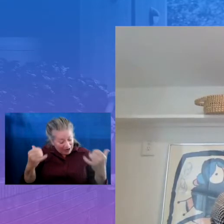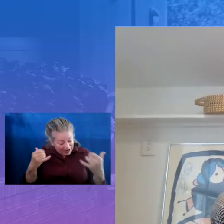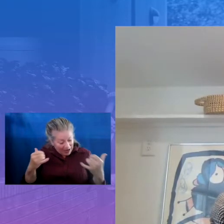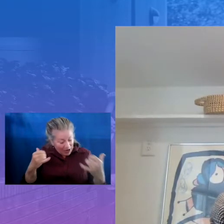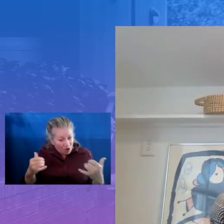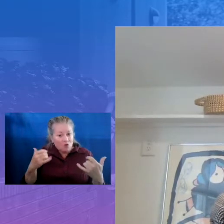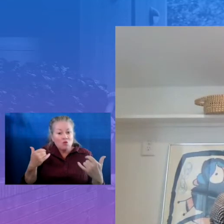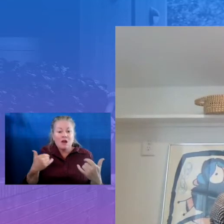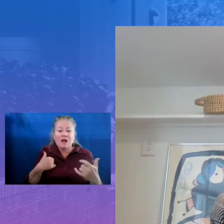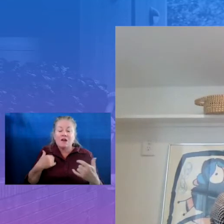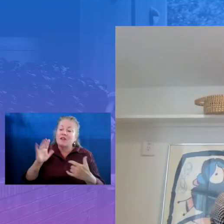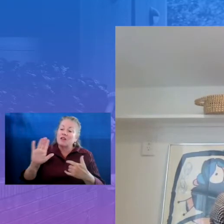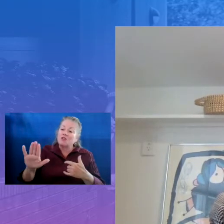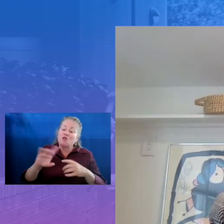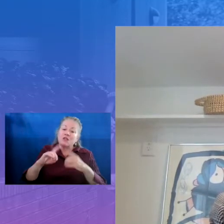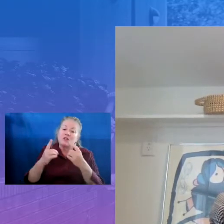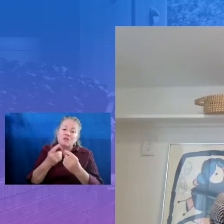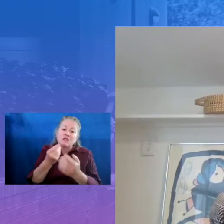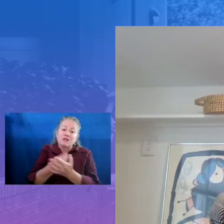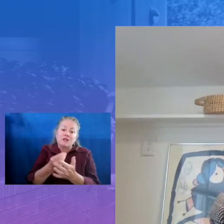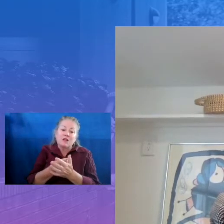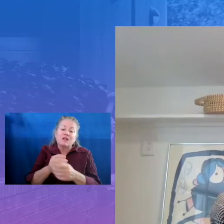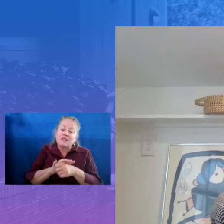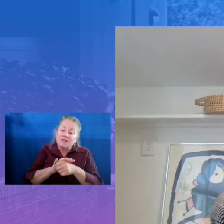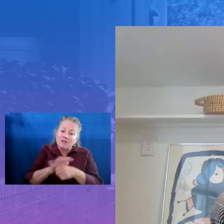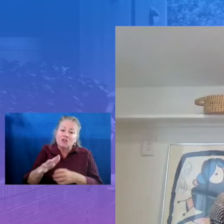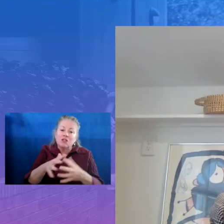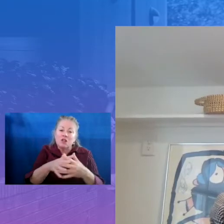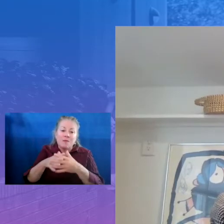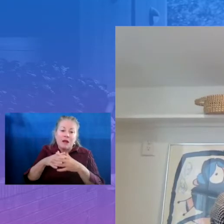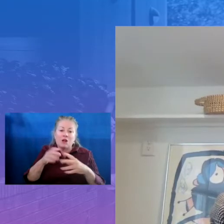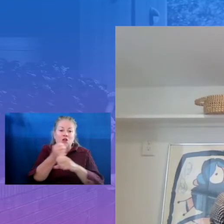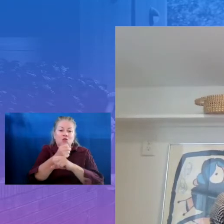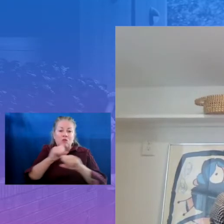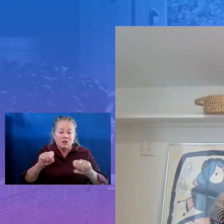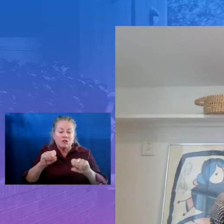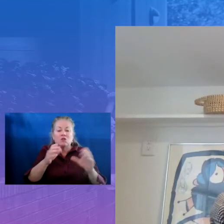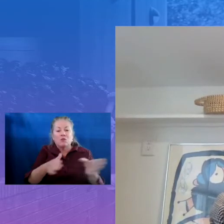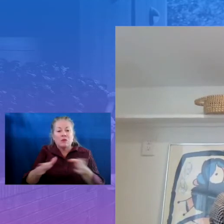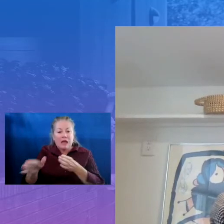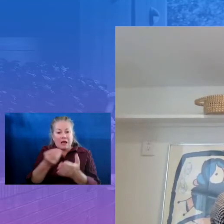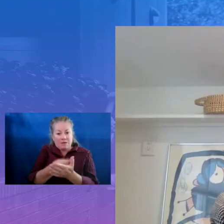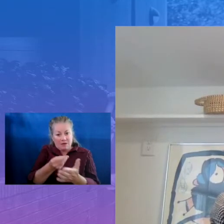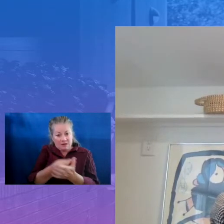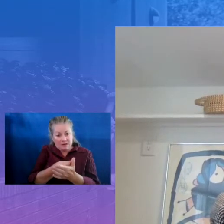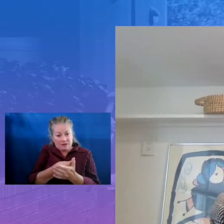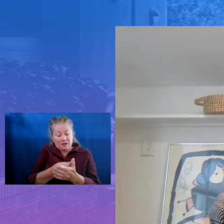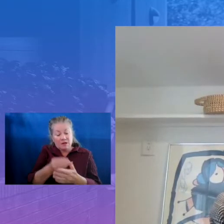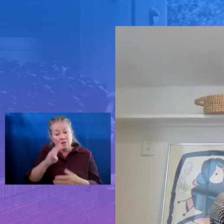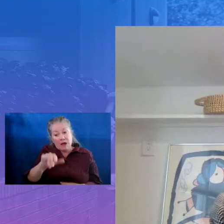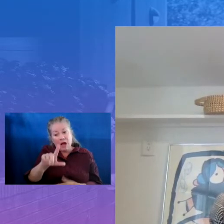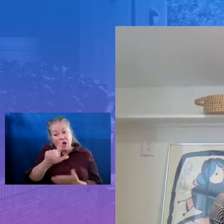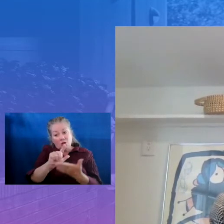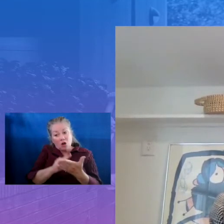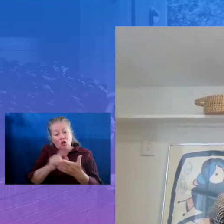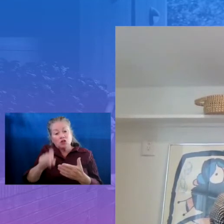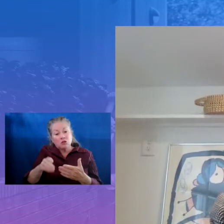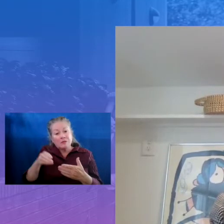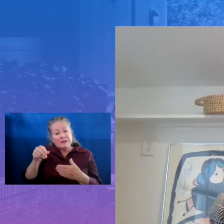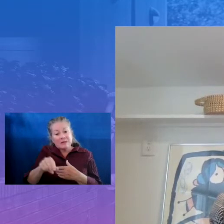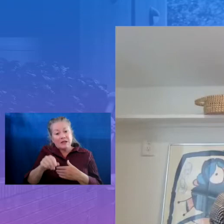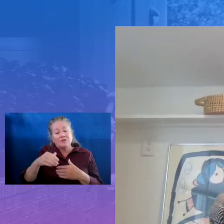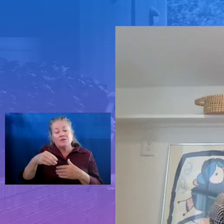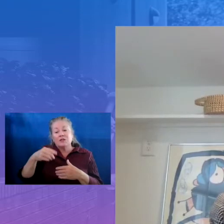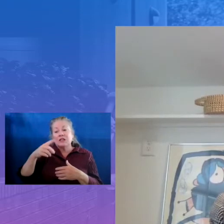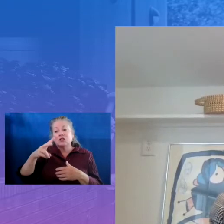sufficient American Rescue Plan funds that really by law should be spent over the next two and a half years to greatly expand